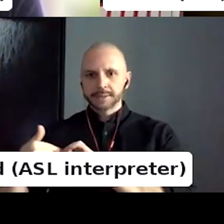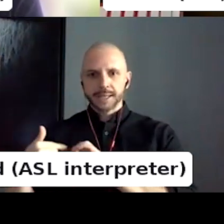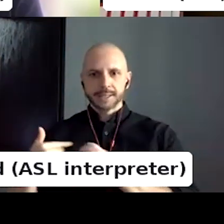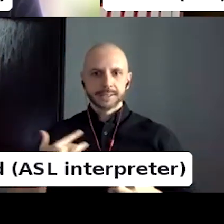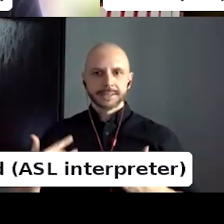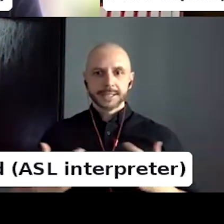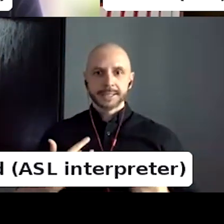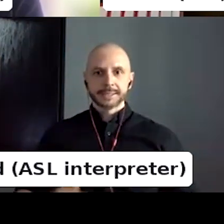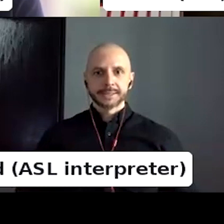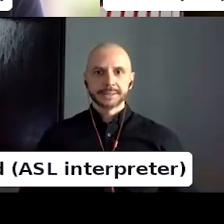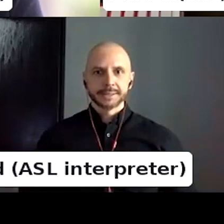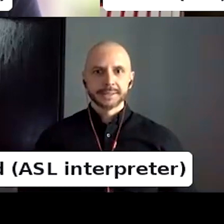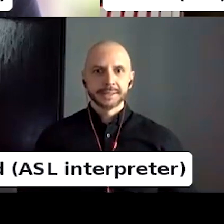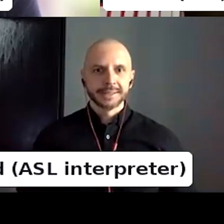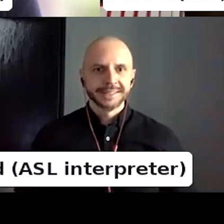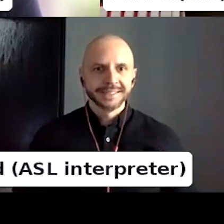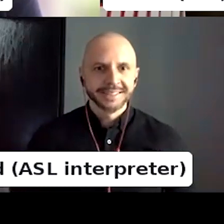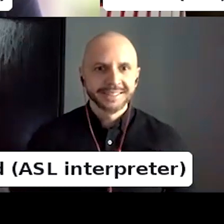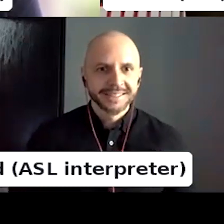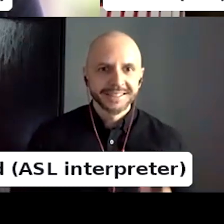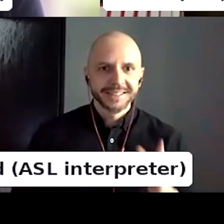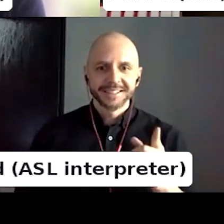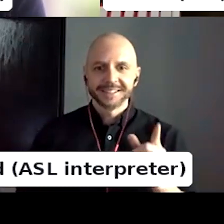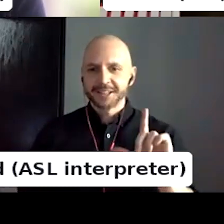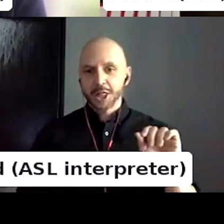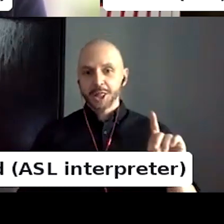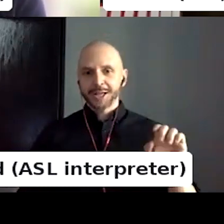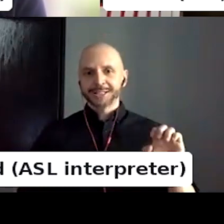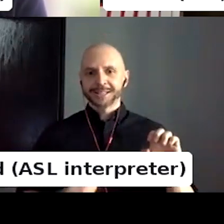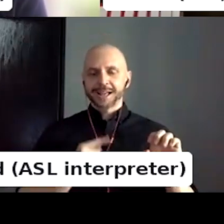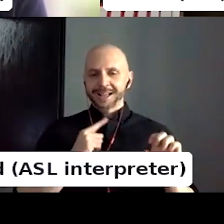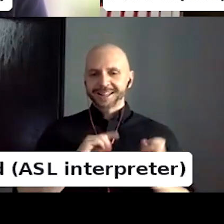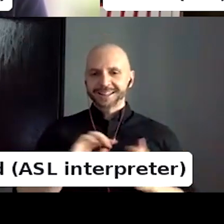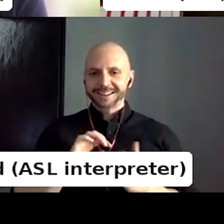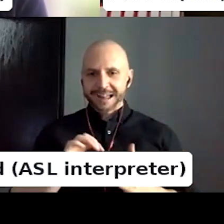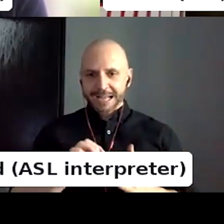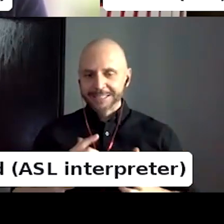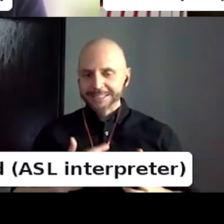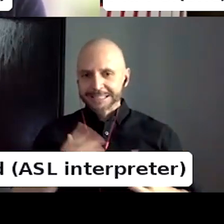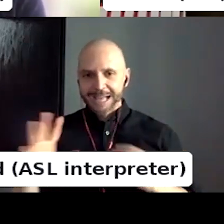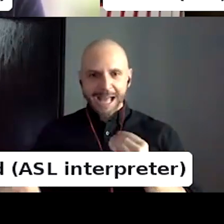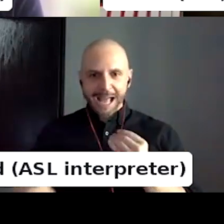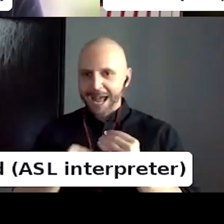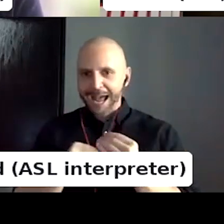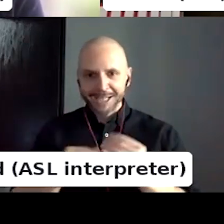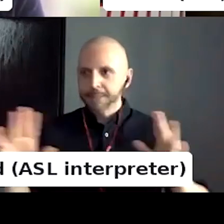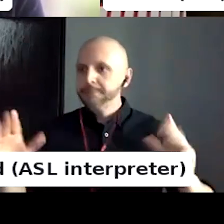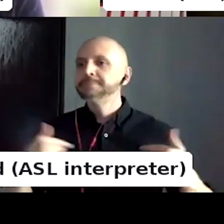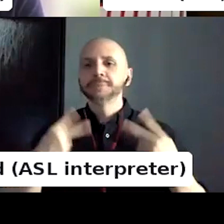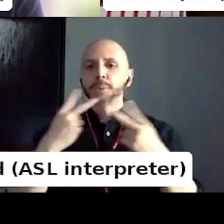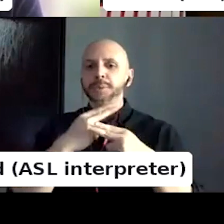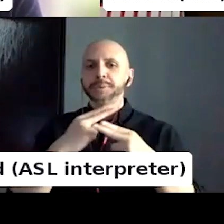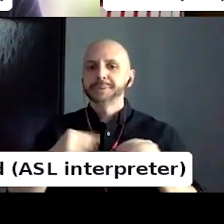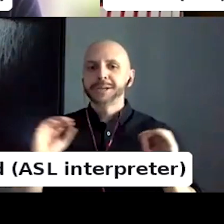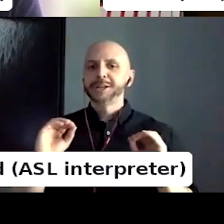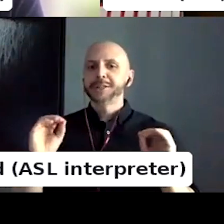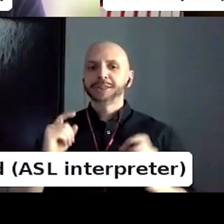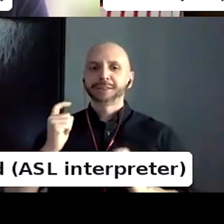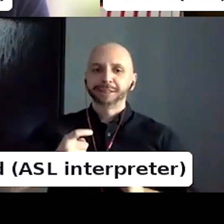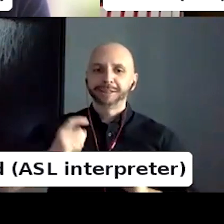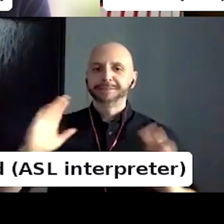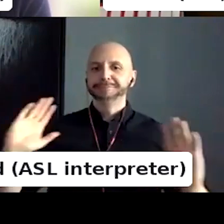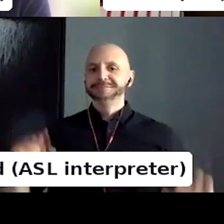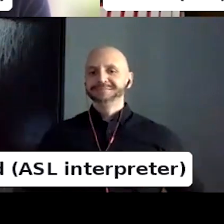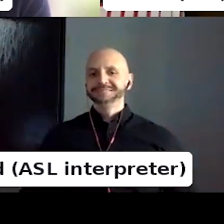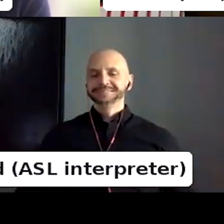You don't have to ask me. Yeah, sorry. I, nothing to, nothing to contribute. Sorry. No worries. It looks like a lot of